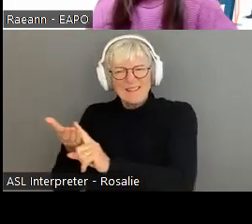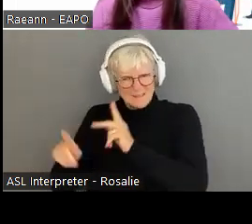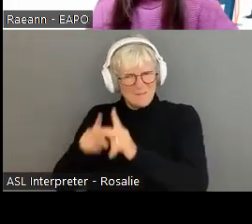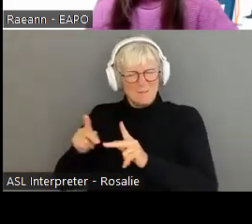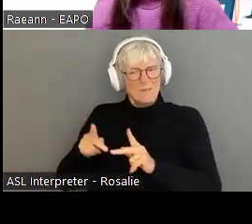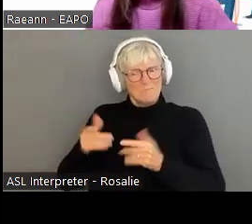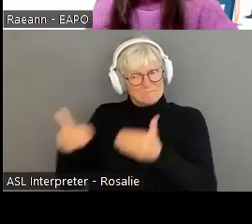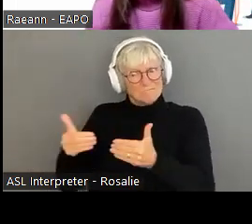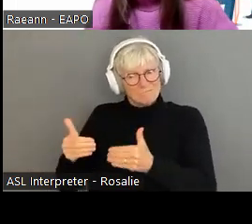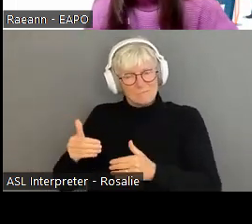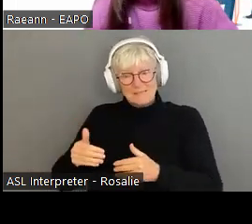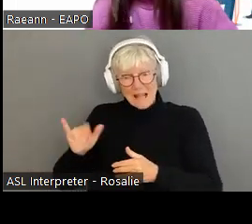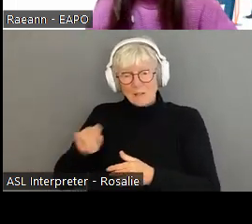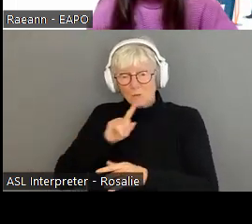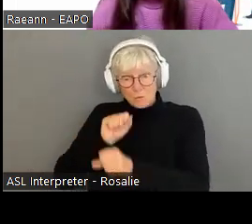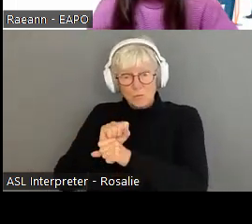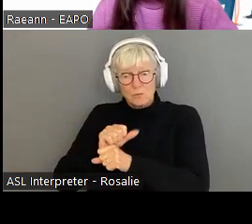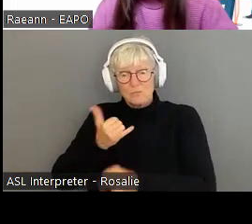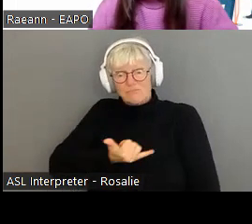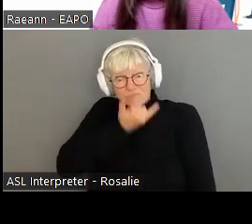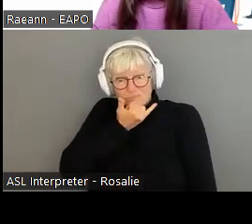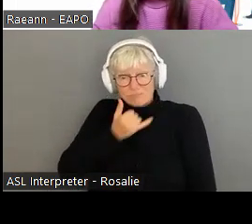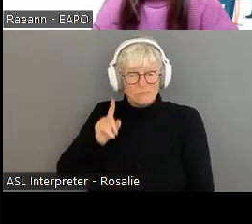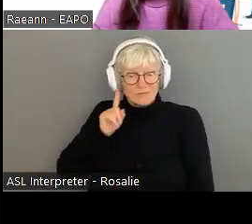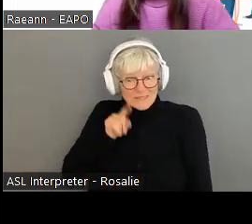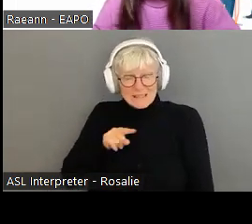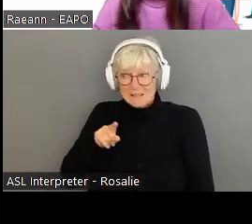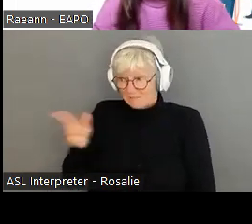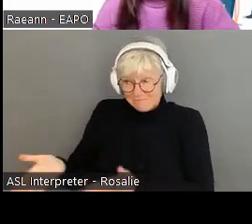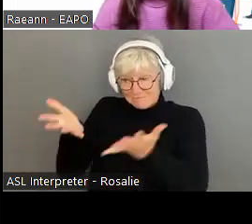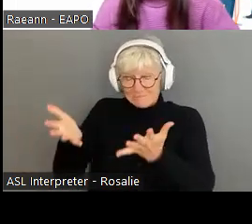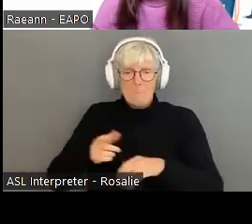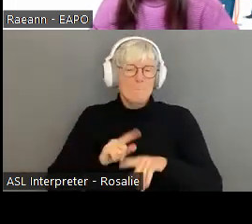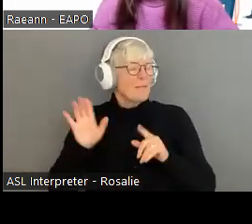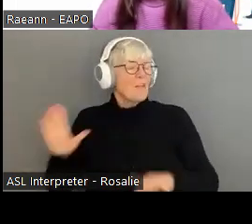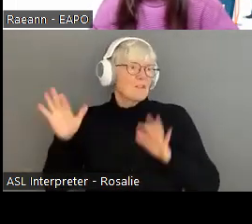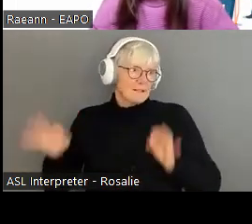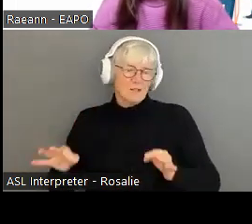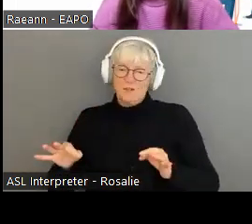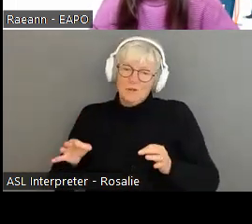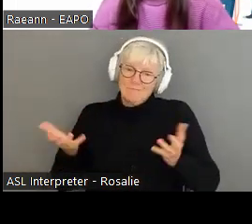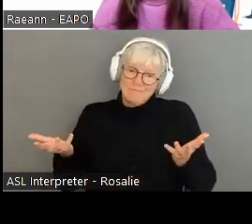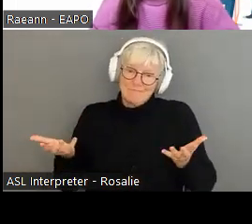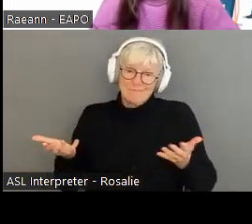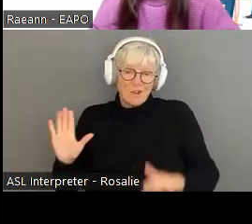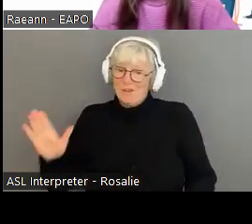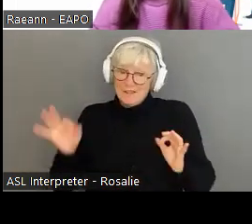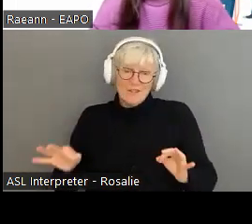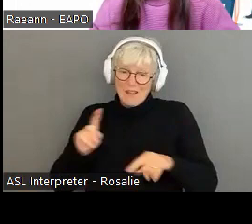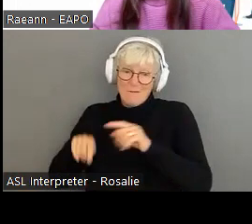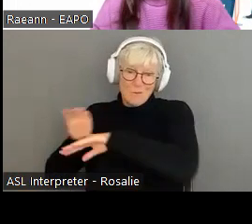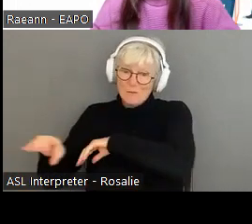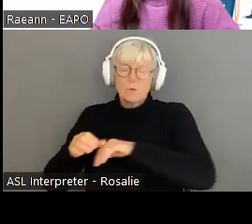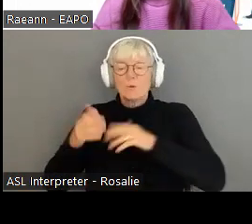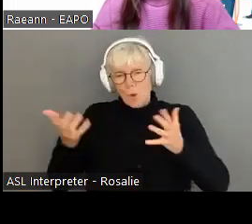this is not appropriate. Um, but people have the right to make decisions as anybody else. So, um, anyway,